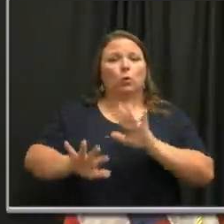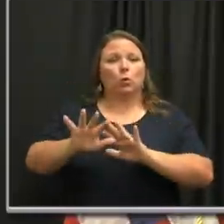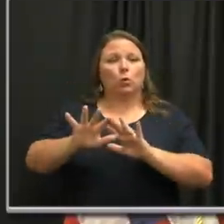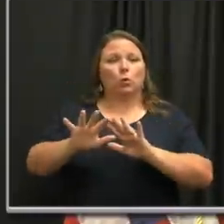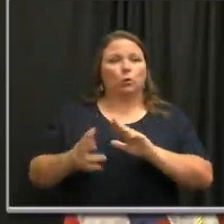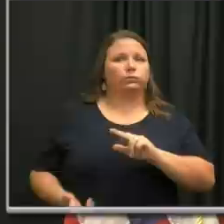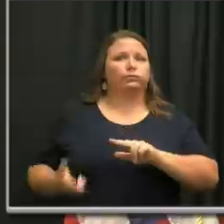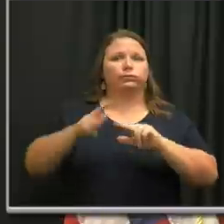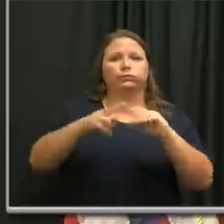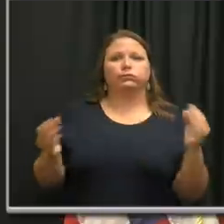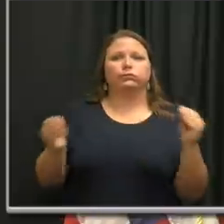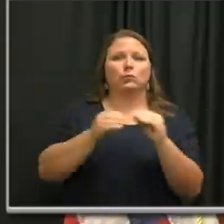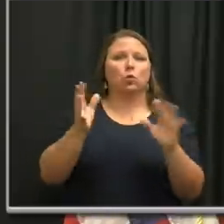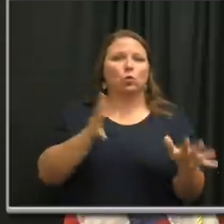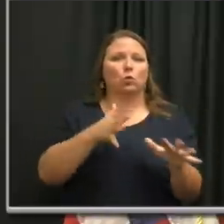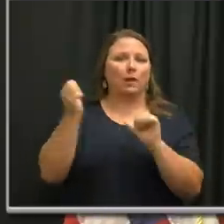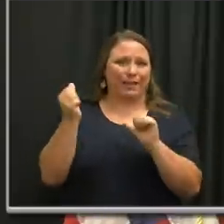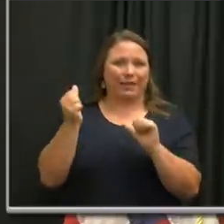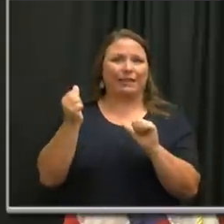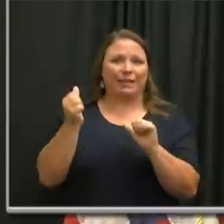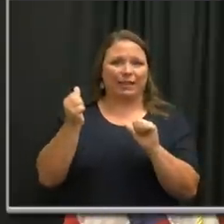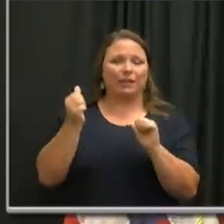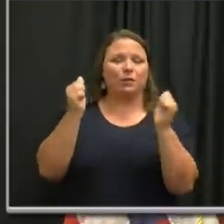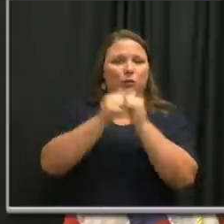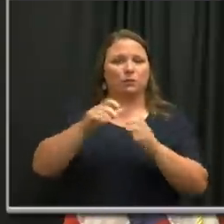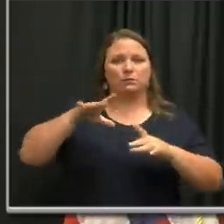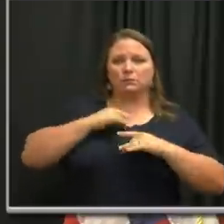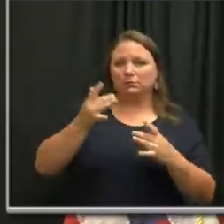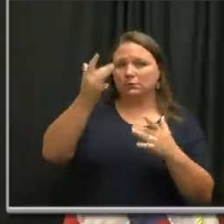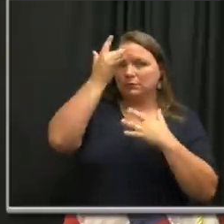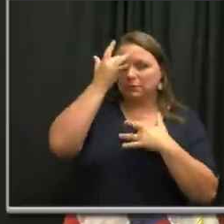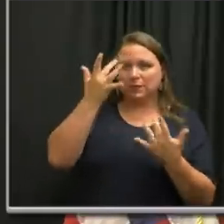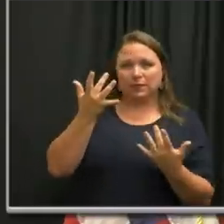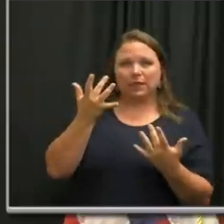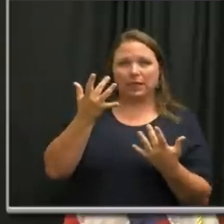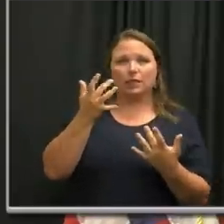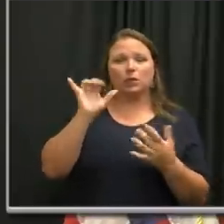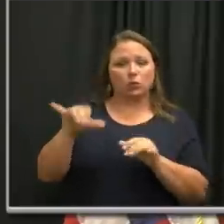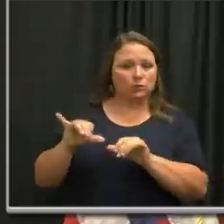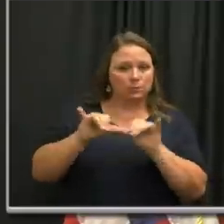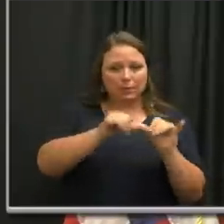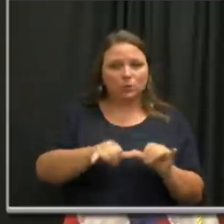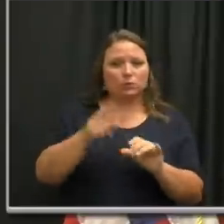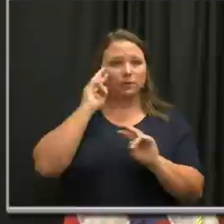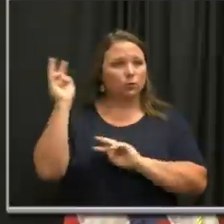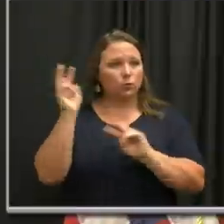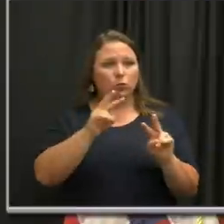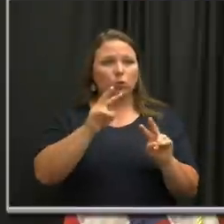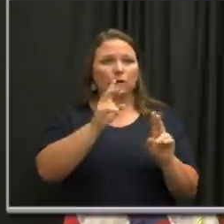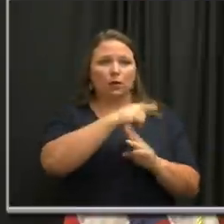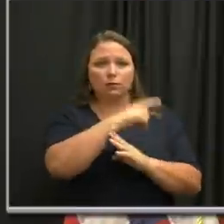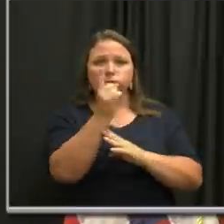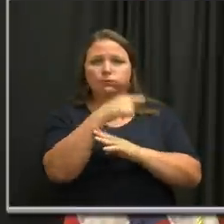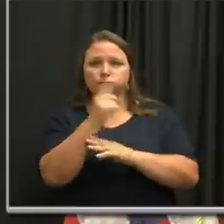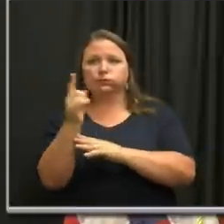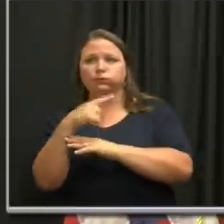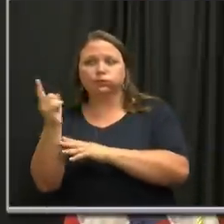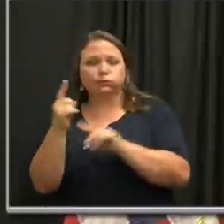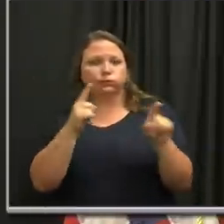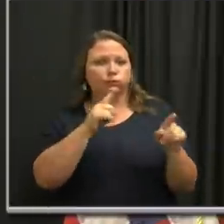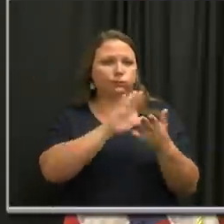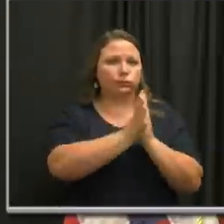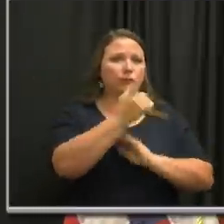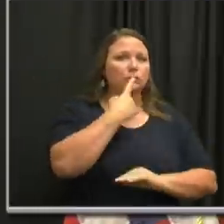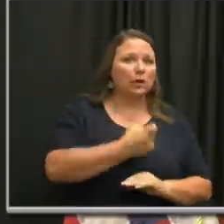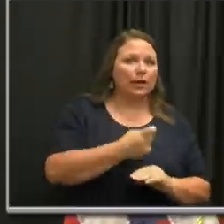raising much more quickly in our number of cases. And, and the metrics, if you look on our dashboard that went to red, our, um,